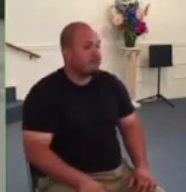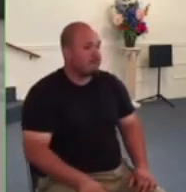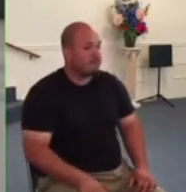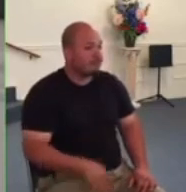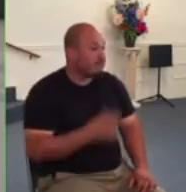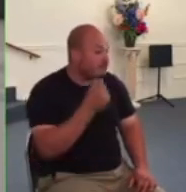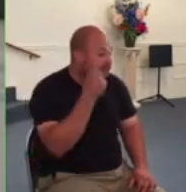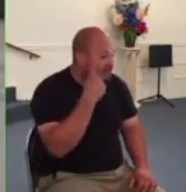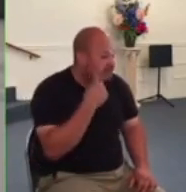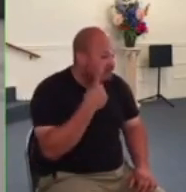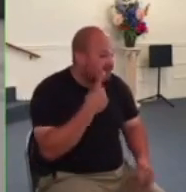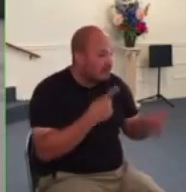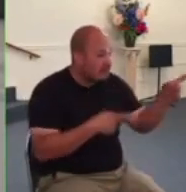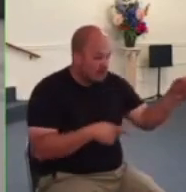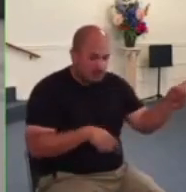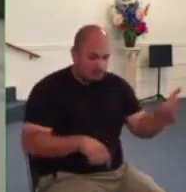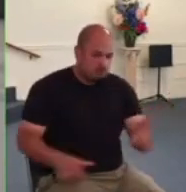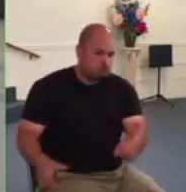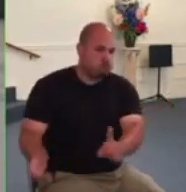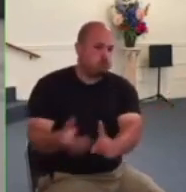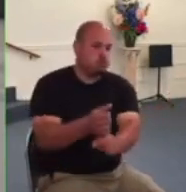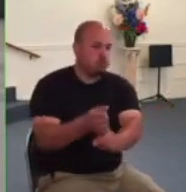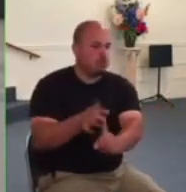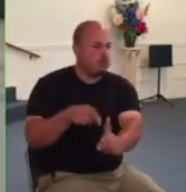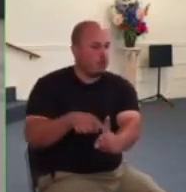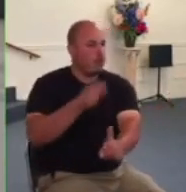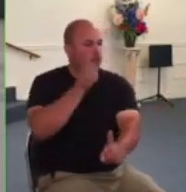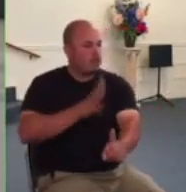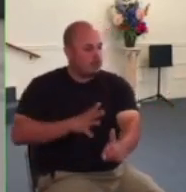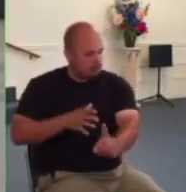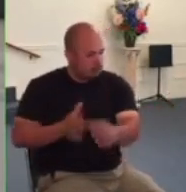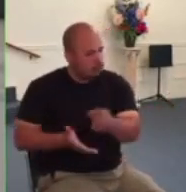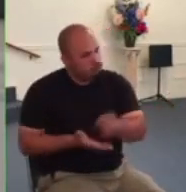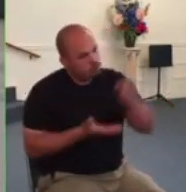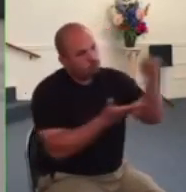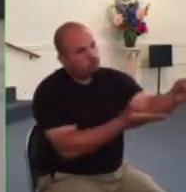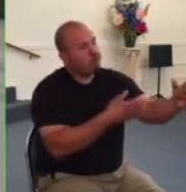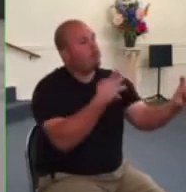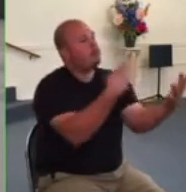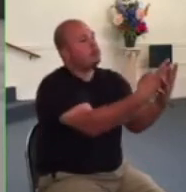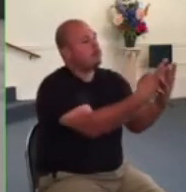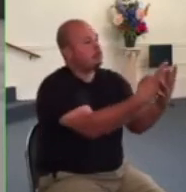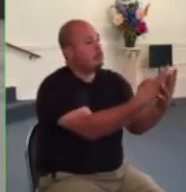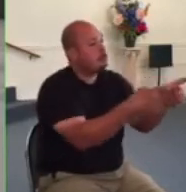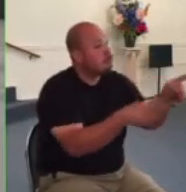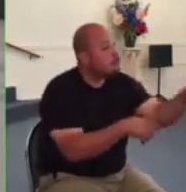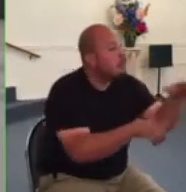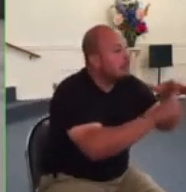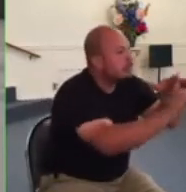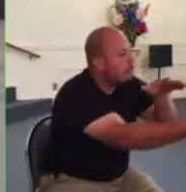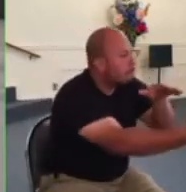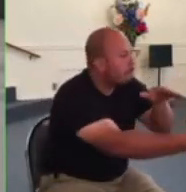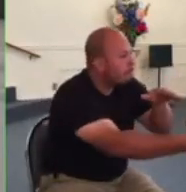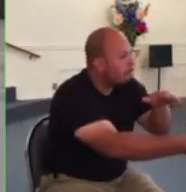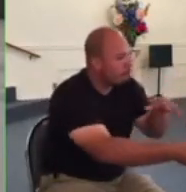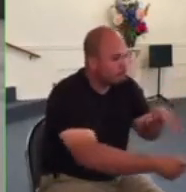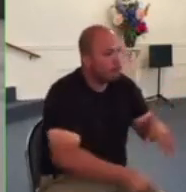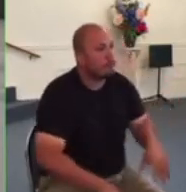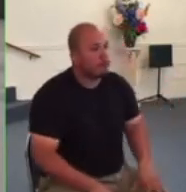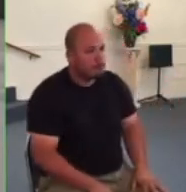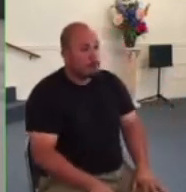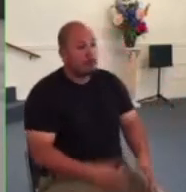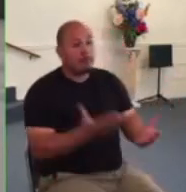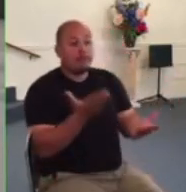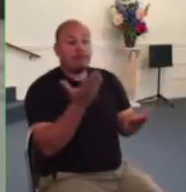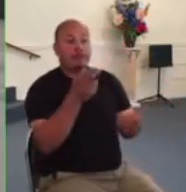was caught and arrested and imprisoned but then she escaped and so maybe nollie